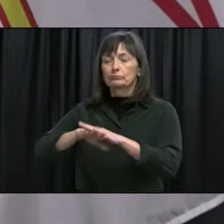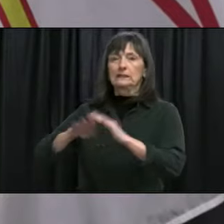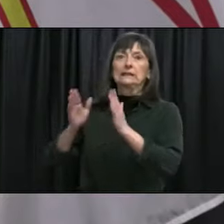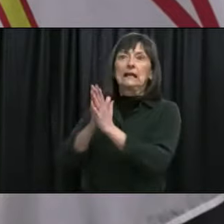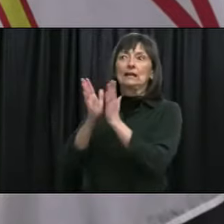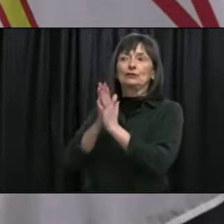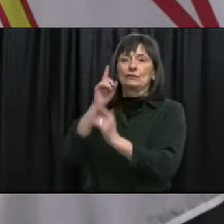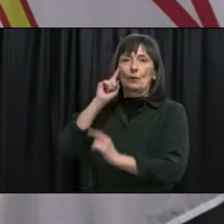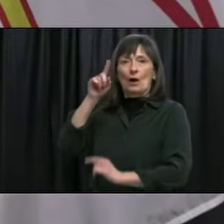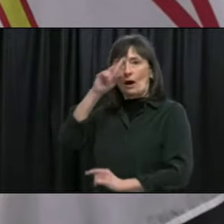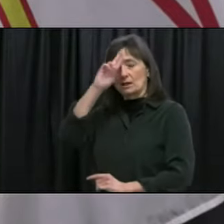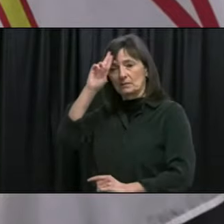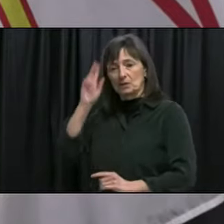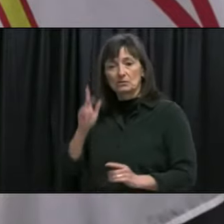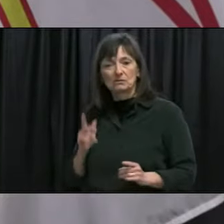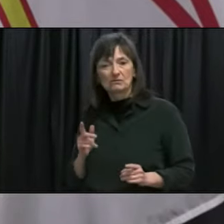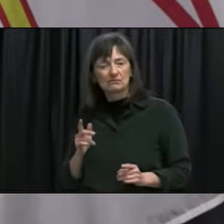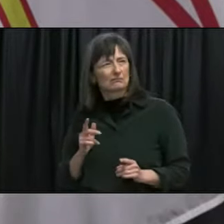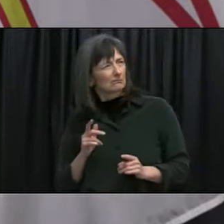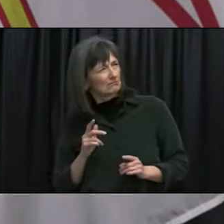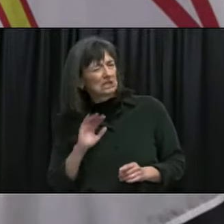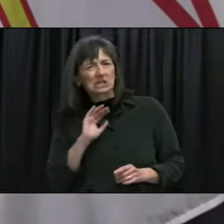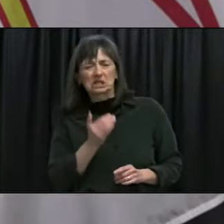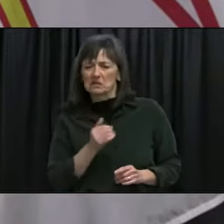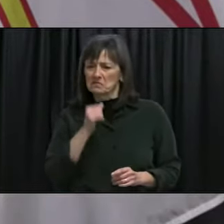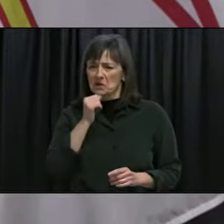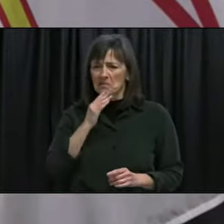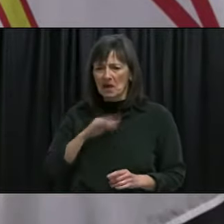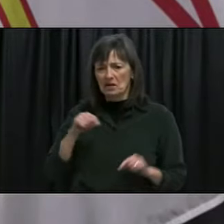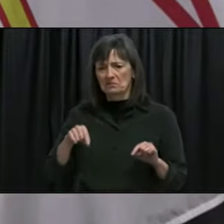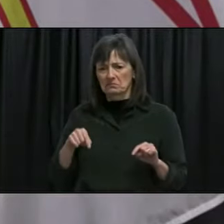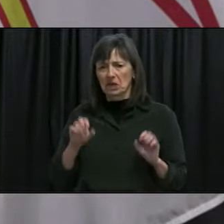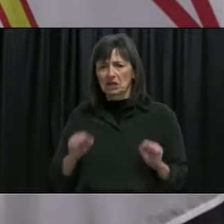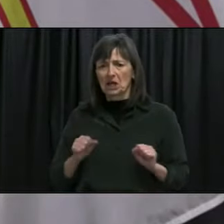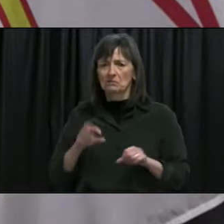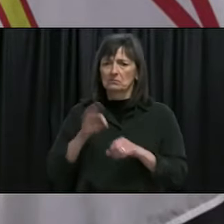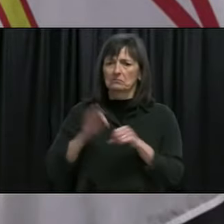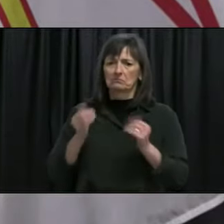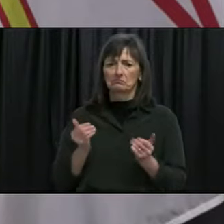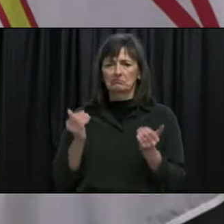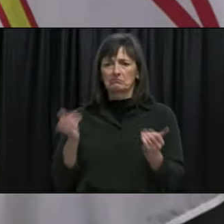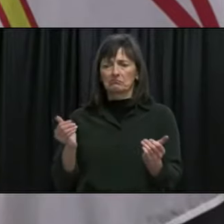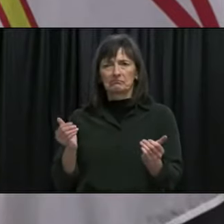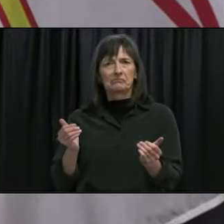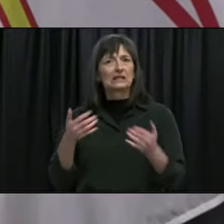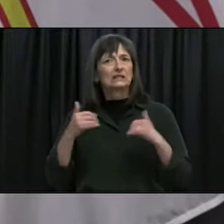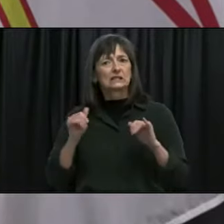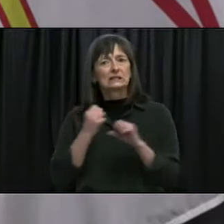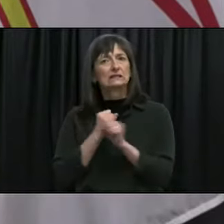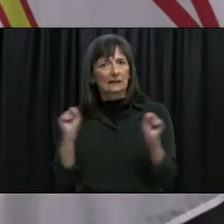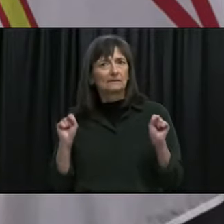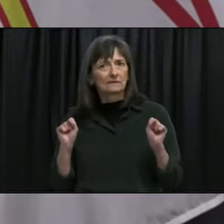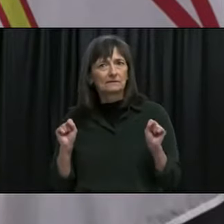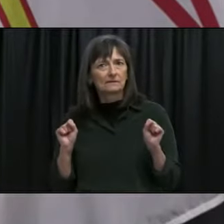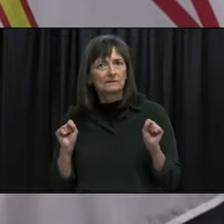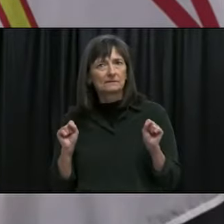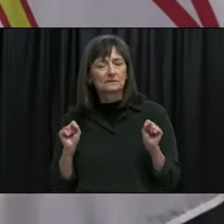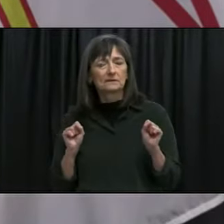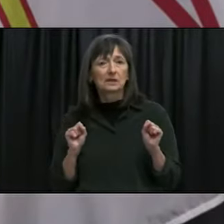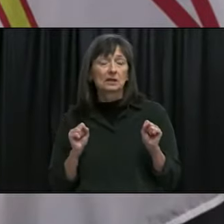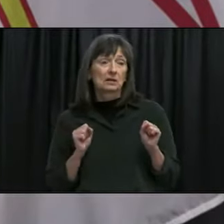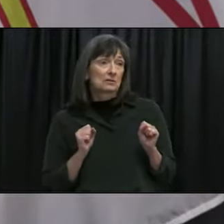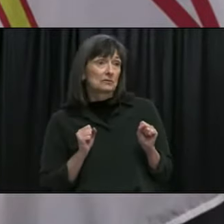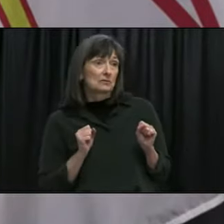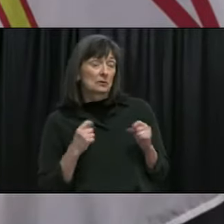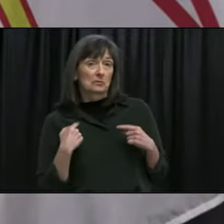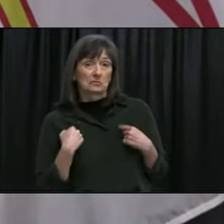was to occur at all because we have shown of course that the public health measures here as echoed by Dr. Fitzgerald and Dr. Rahman have proved to be